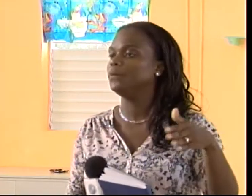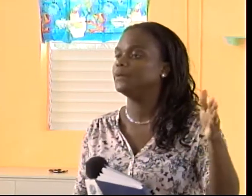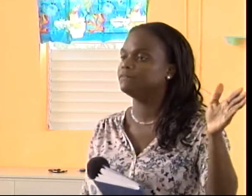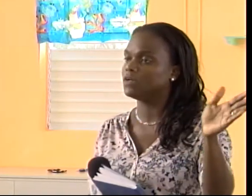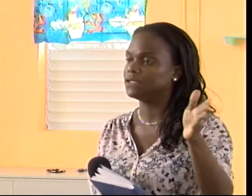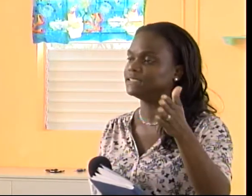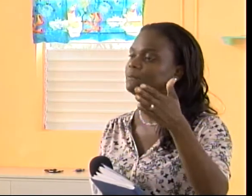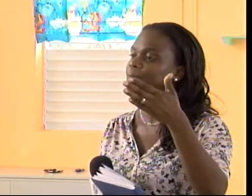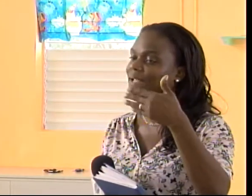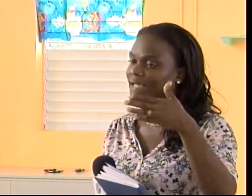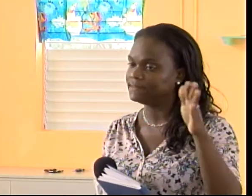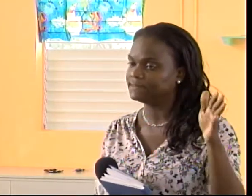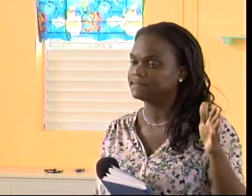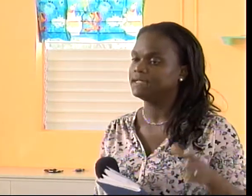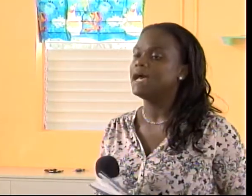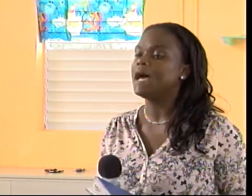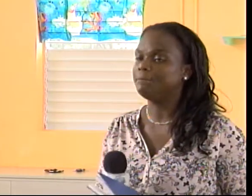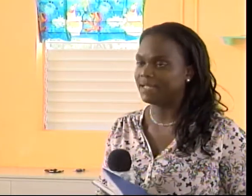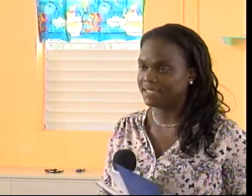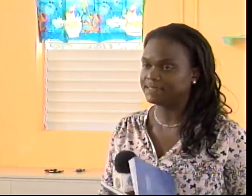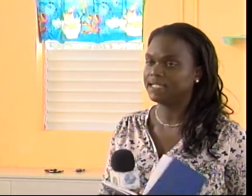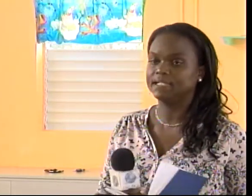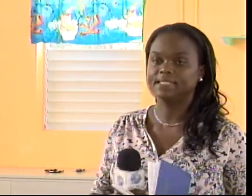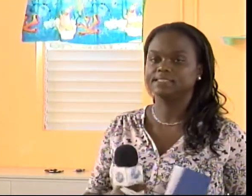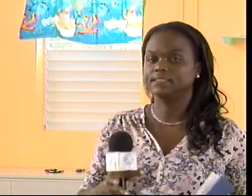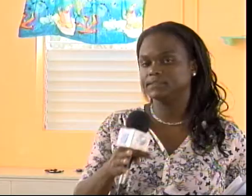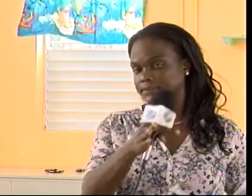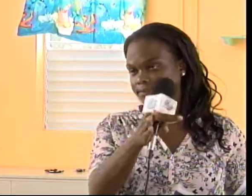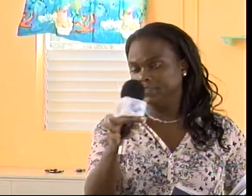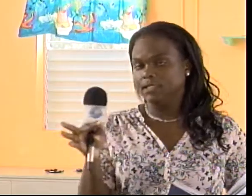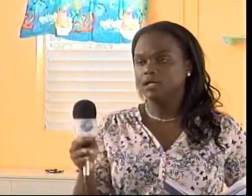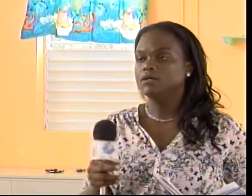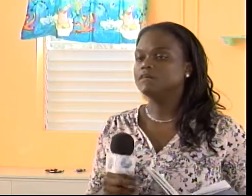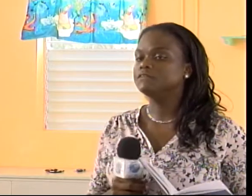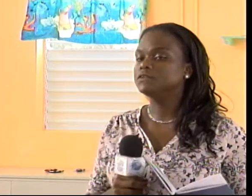building where we would have gotten some plants and planted a nice little,